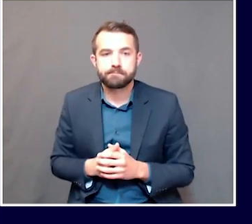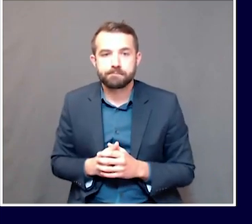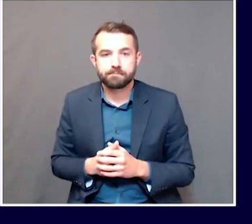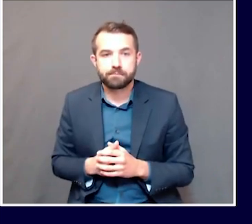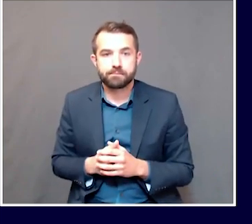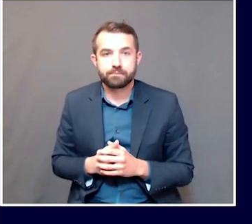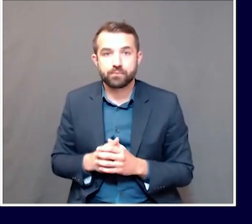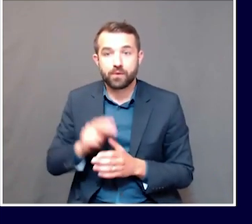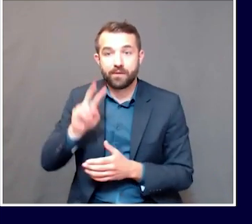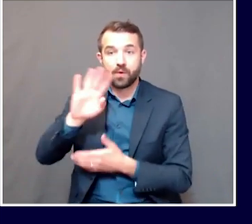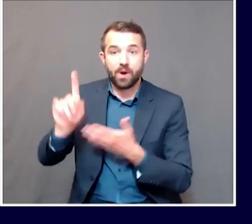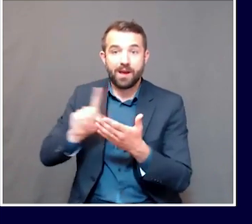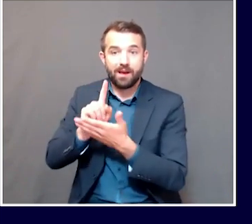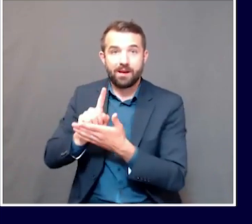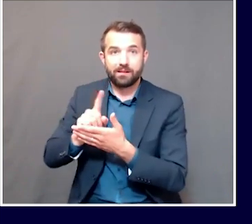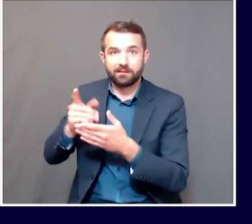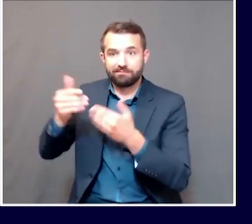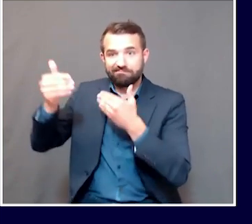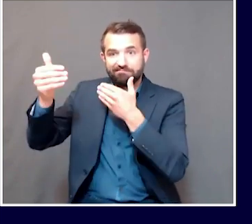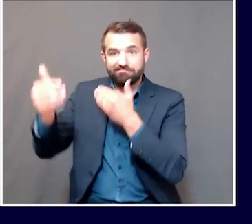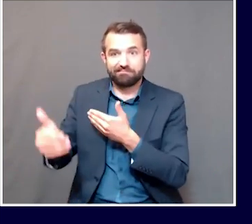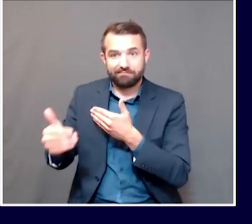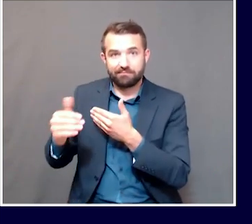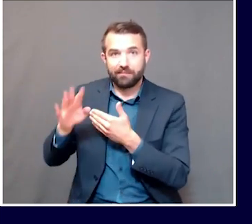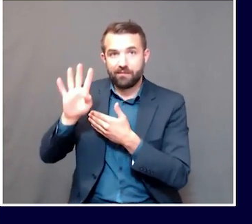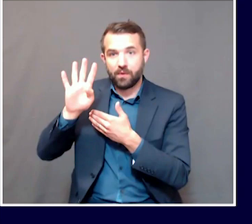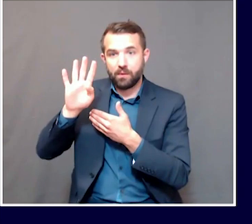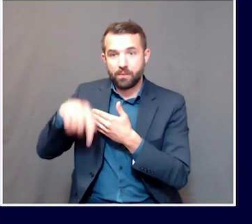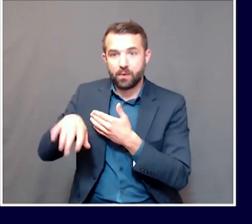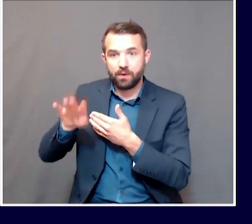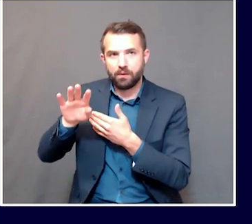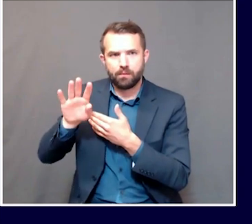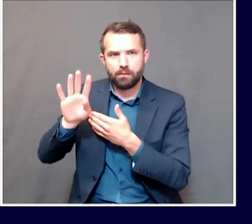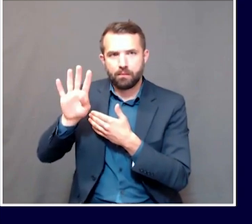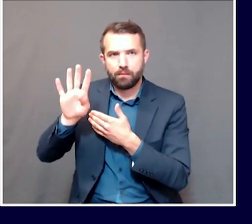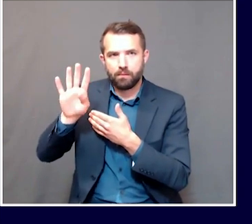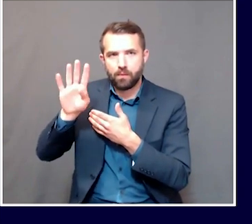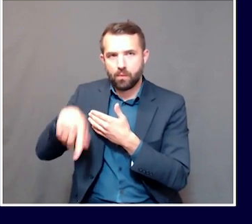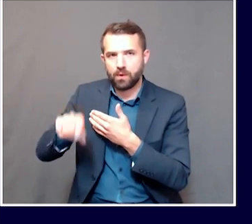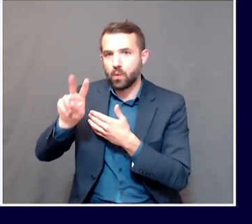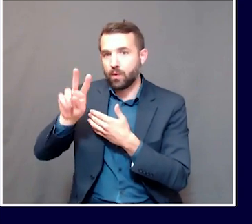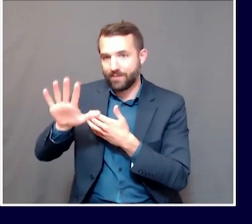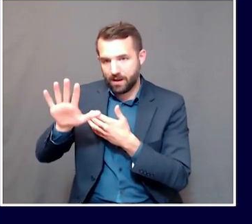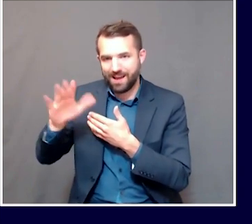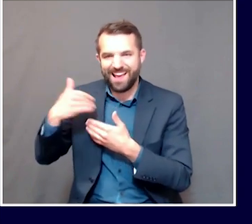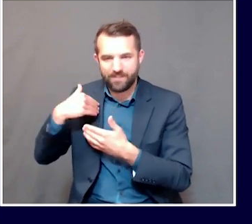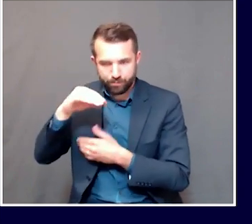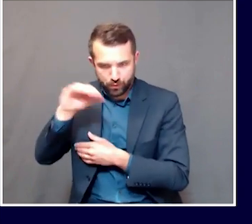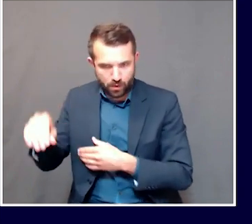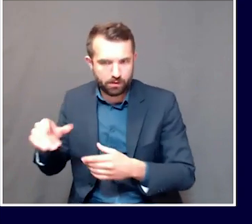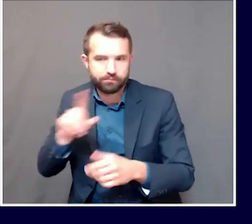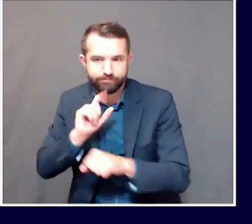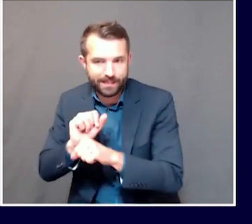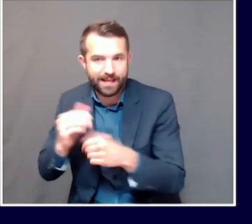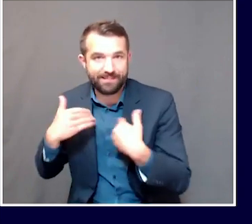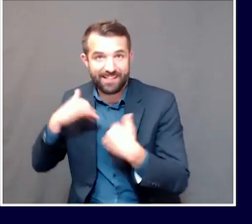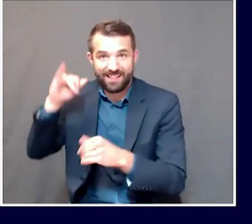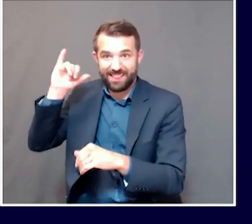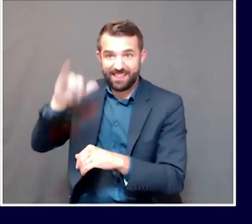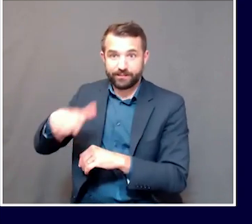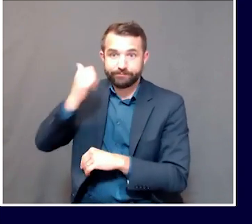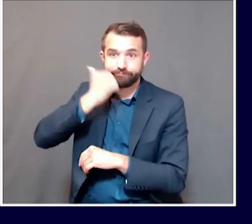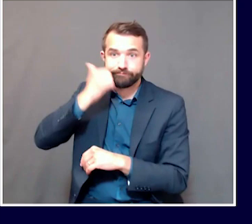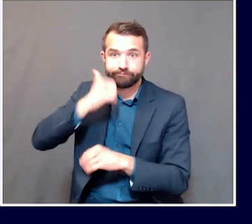rate of 4.25 percent. The day-long number fluctuates, as you can tell, every day.